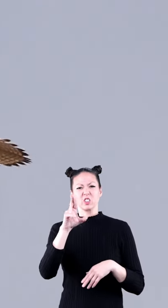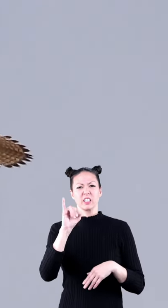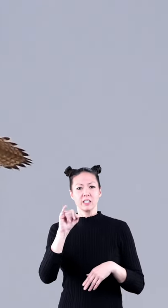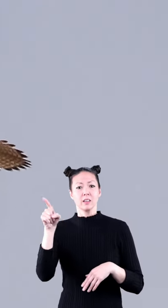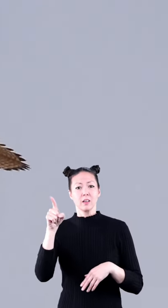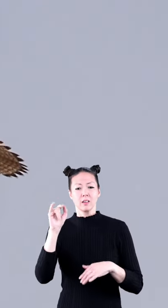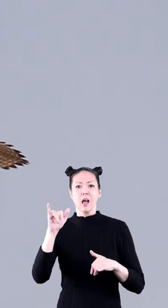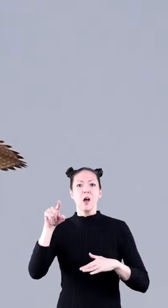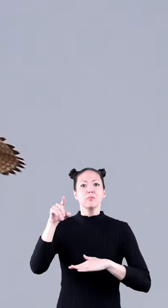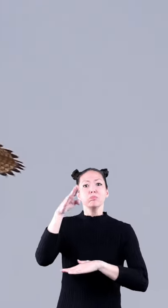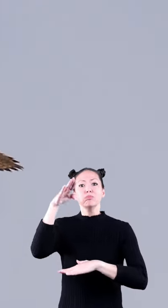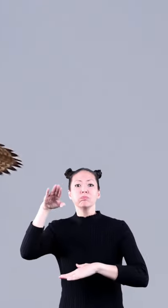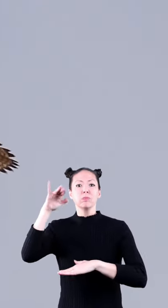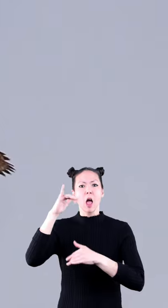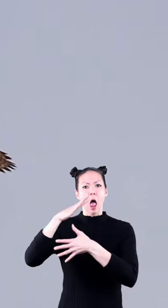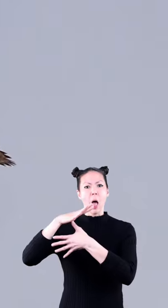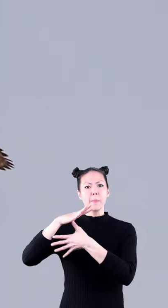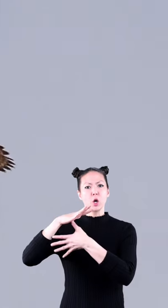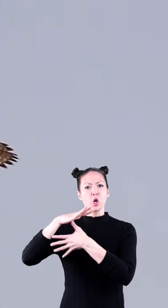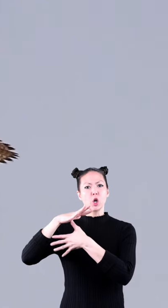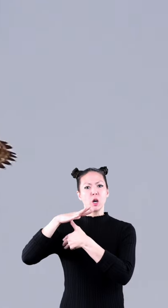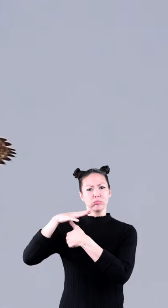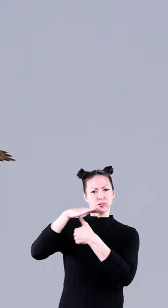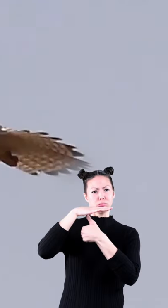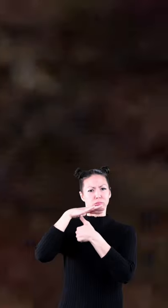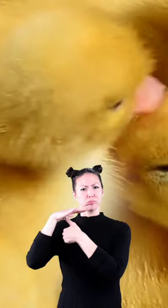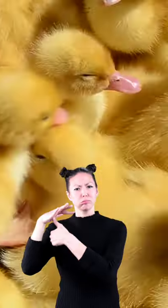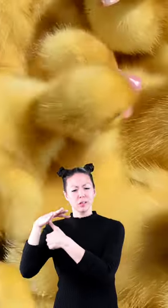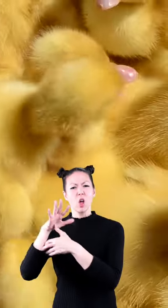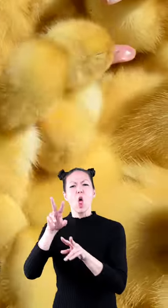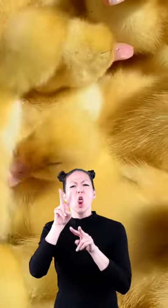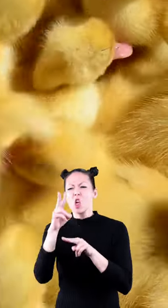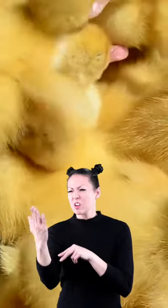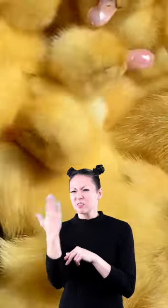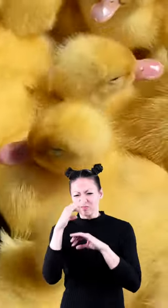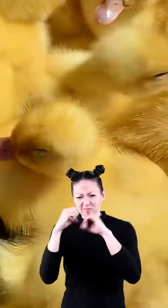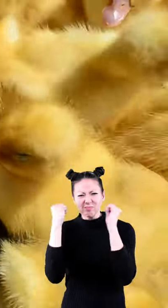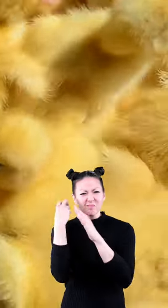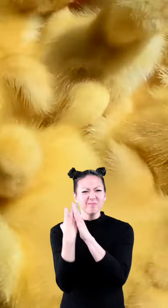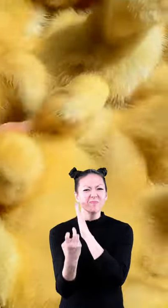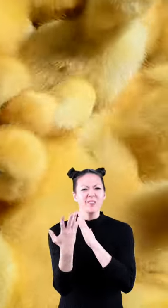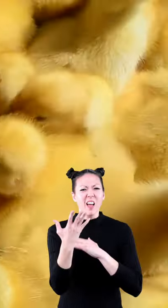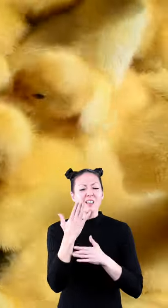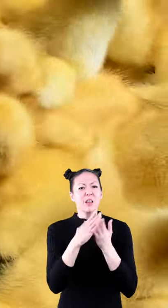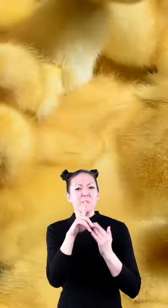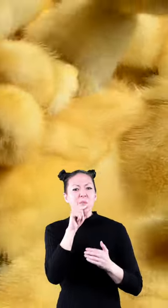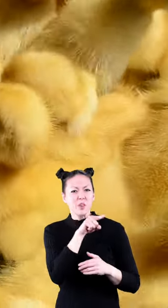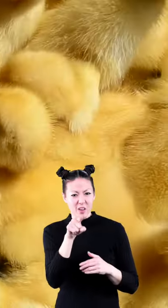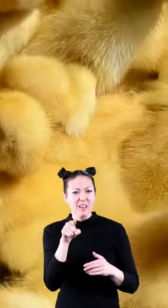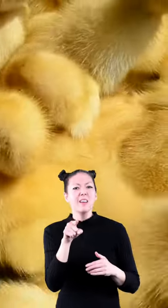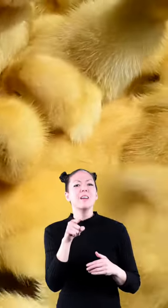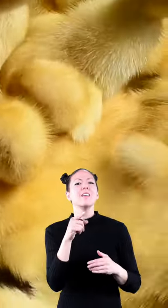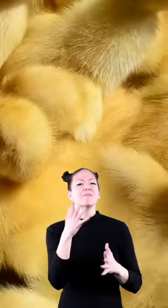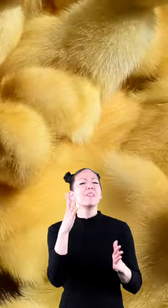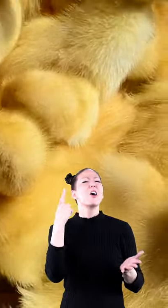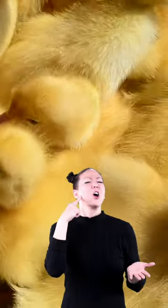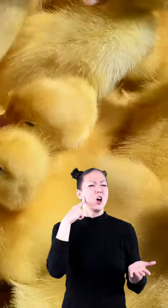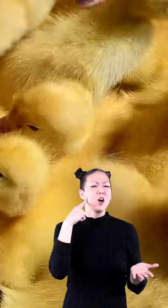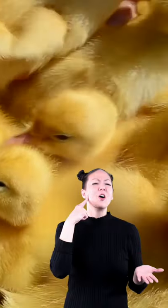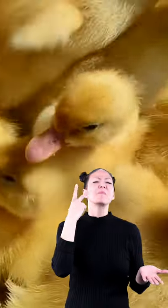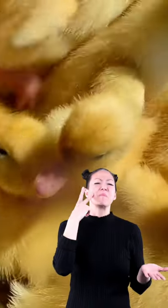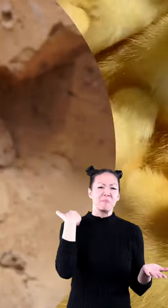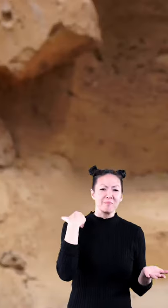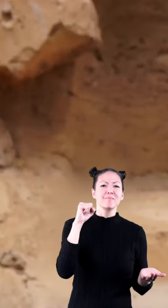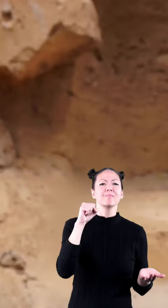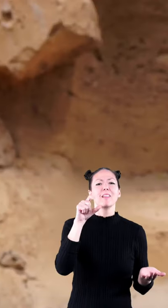can hover in place like a helicopter let's take a closer look at some birds you may have seen or heard of